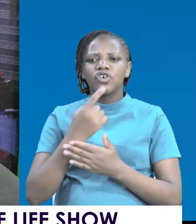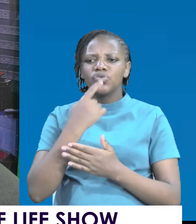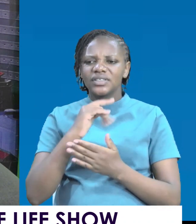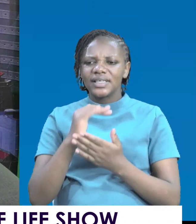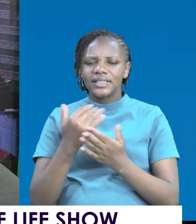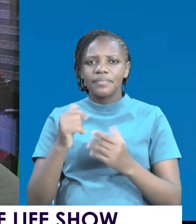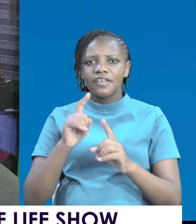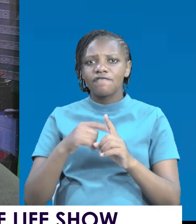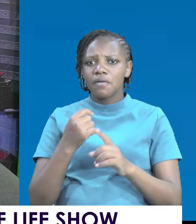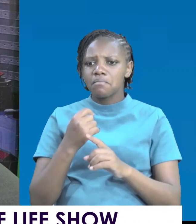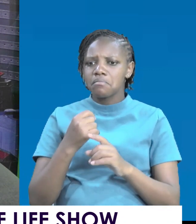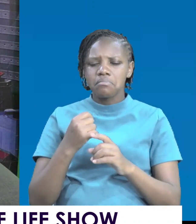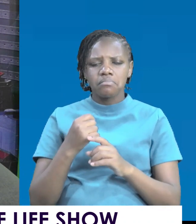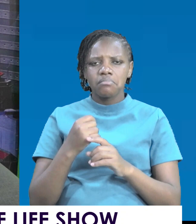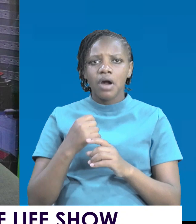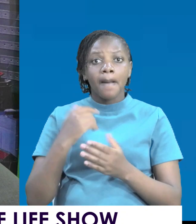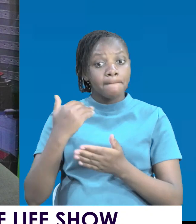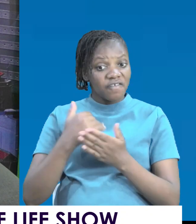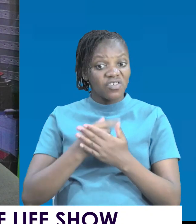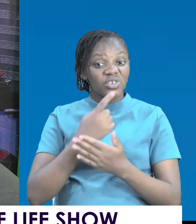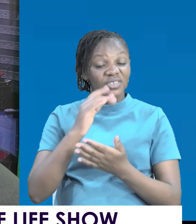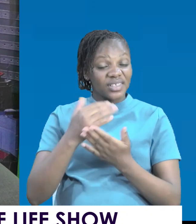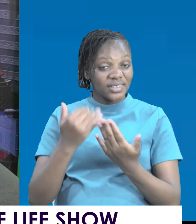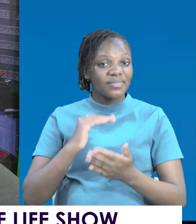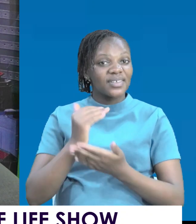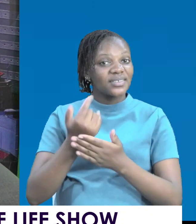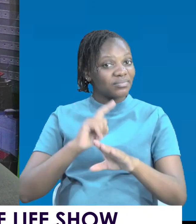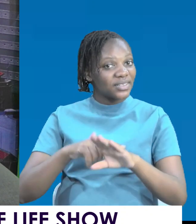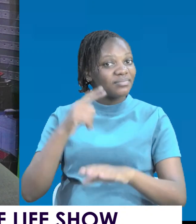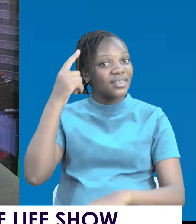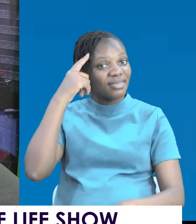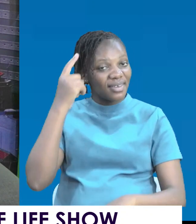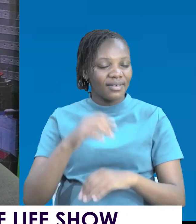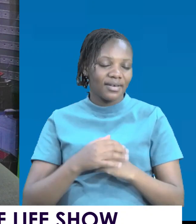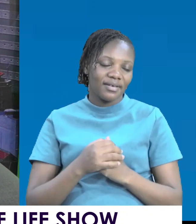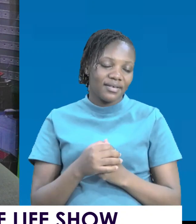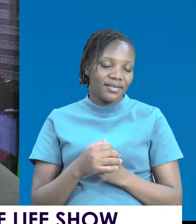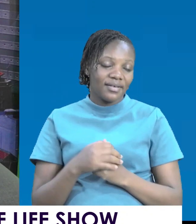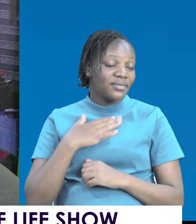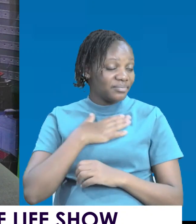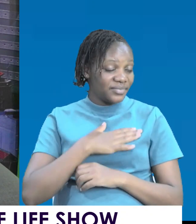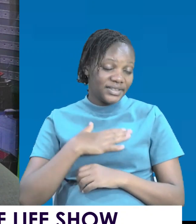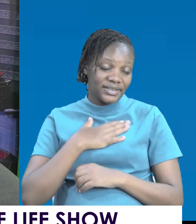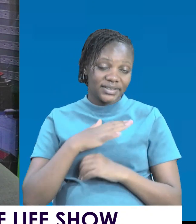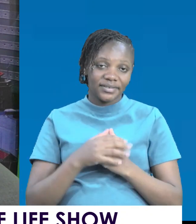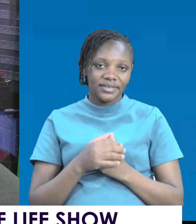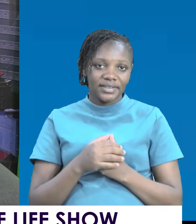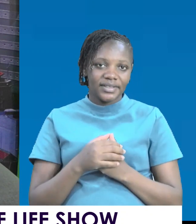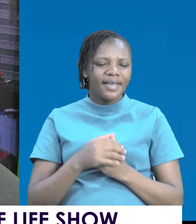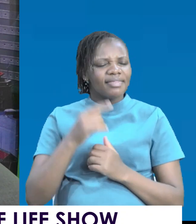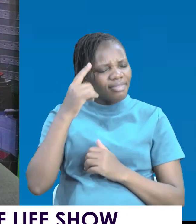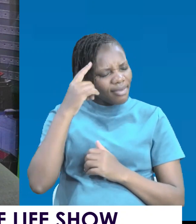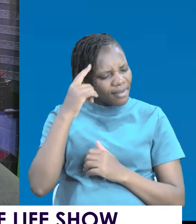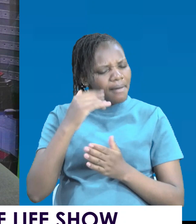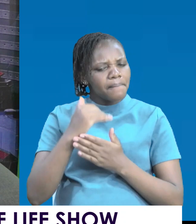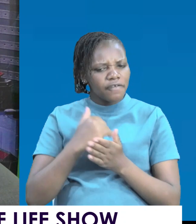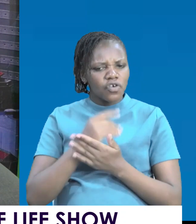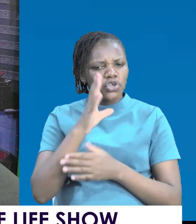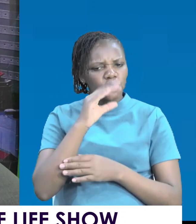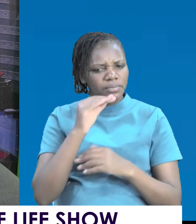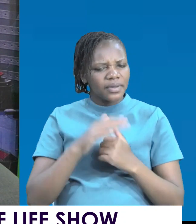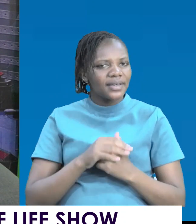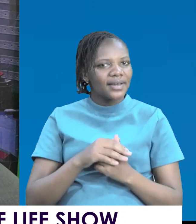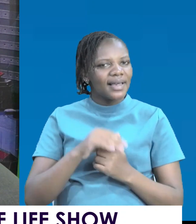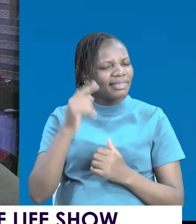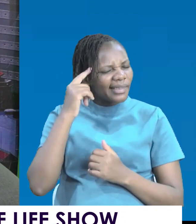word out of your tongue. You know, step back a little bit. Move back a little bit. Think